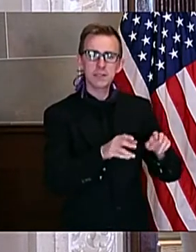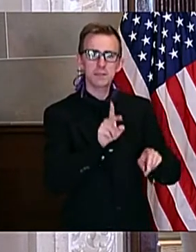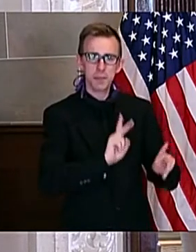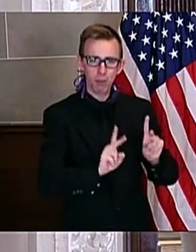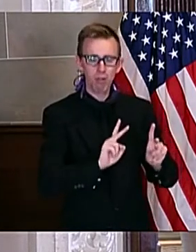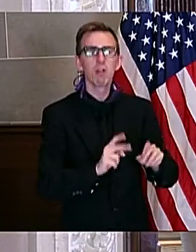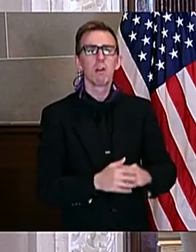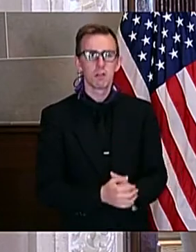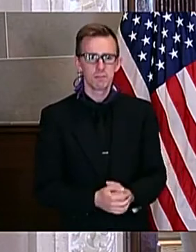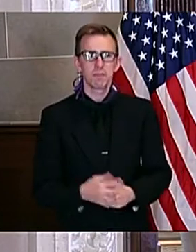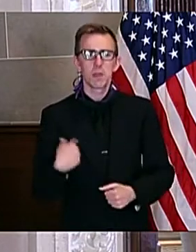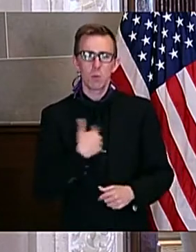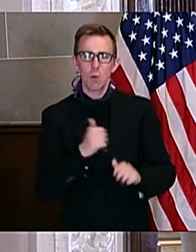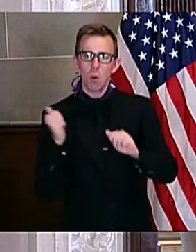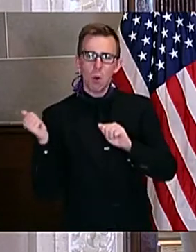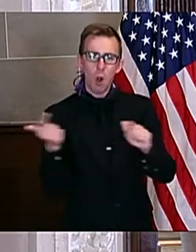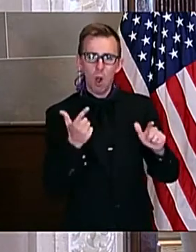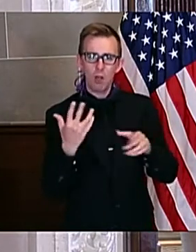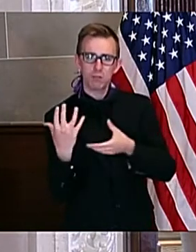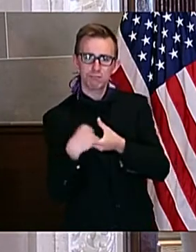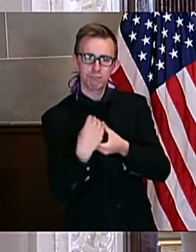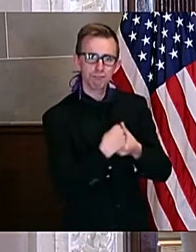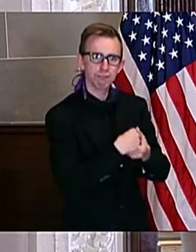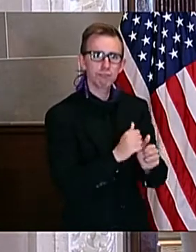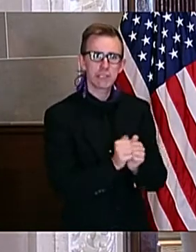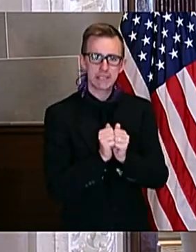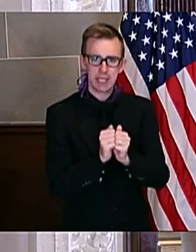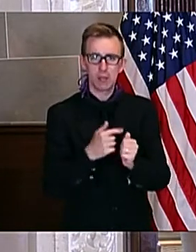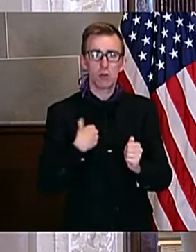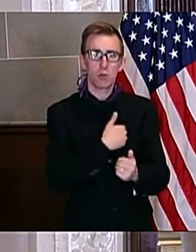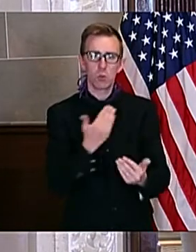We are all in this together, and we thank you.